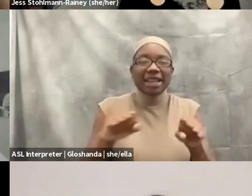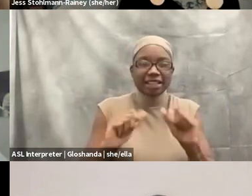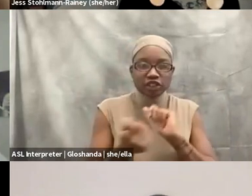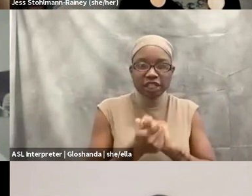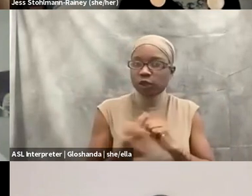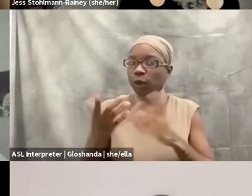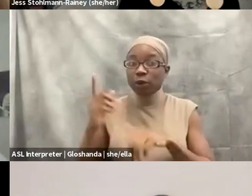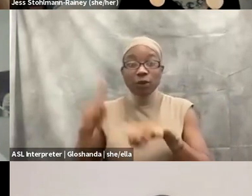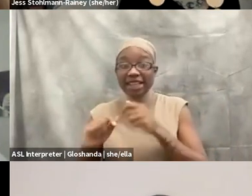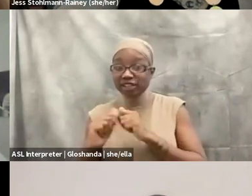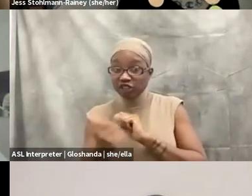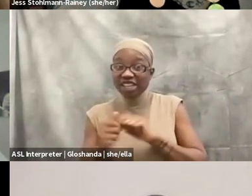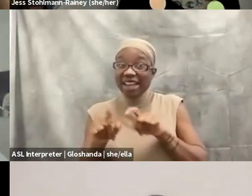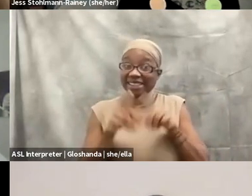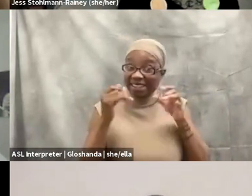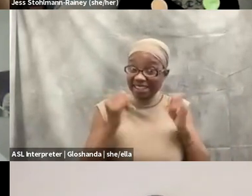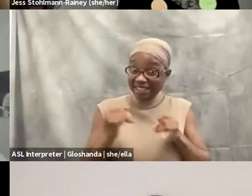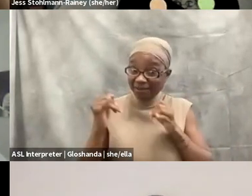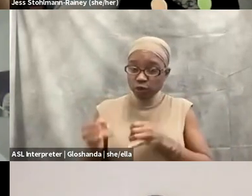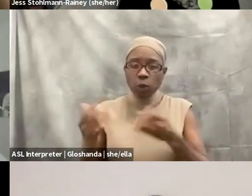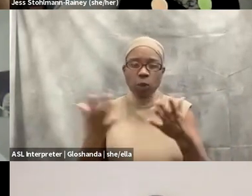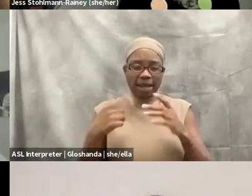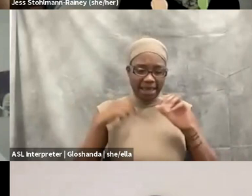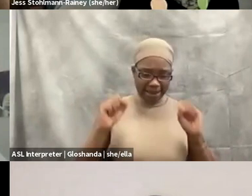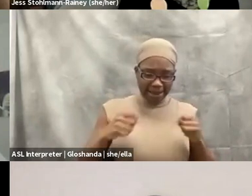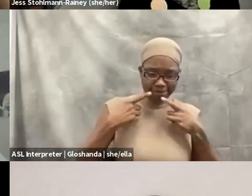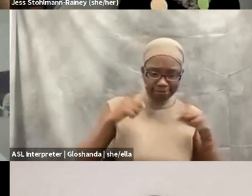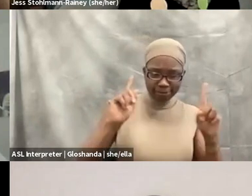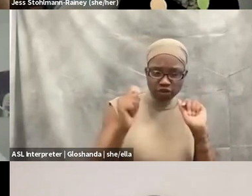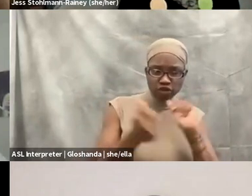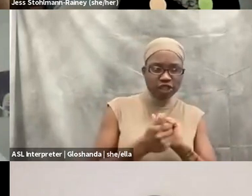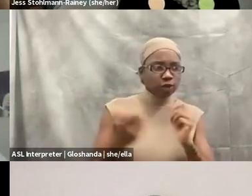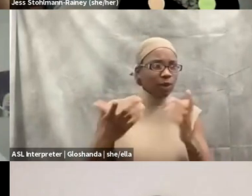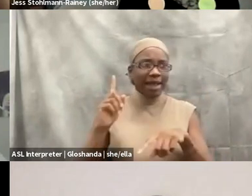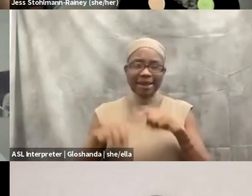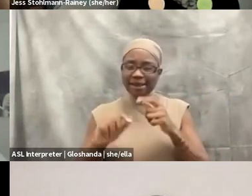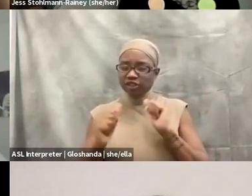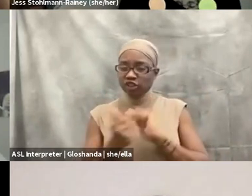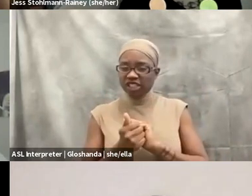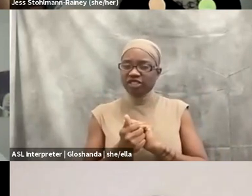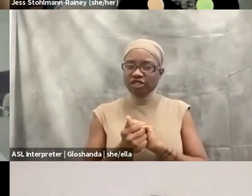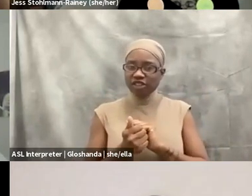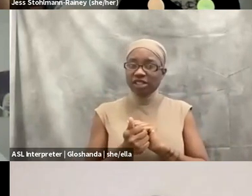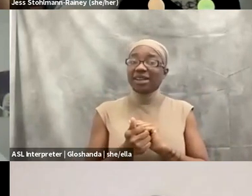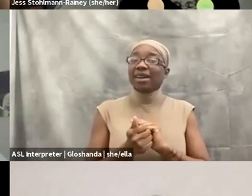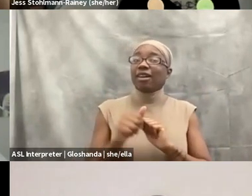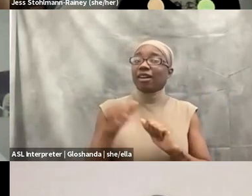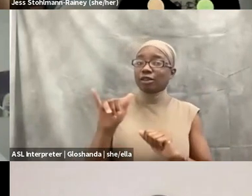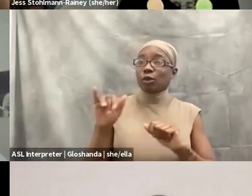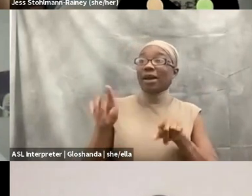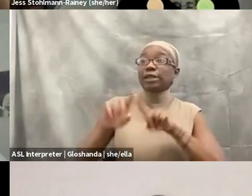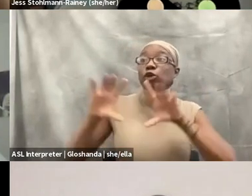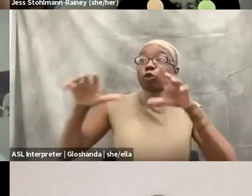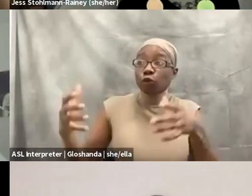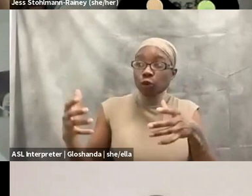change actually as an individual, know what you can and can't change, um, collectively and know at what point you might